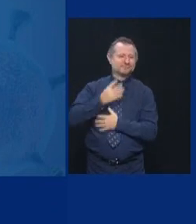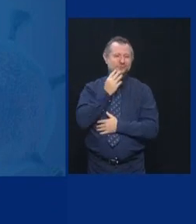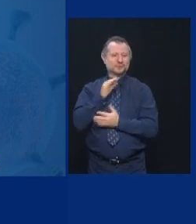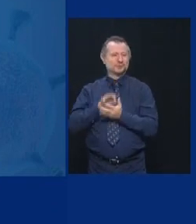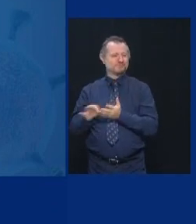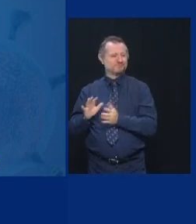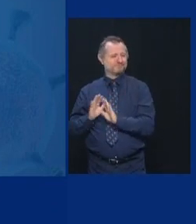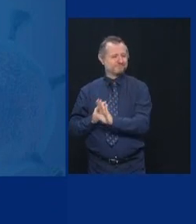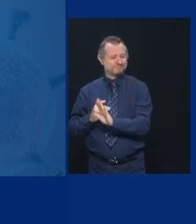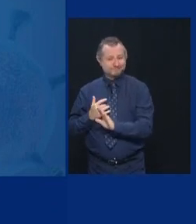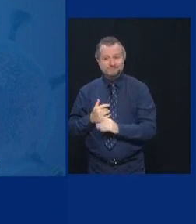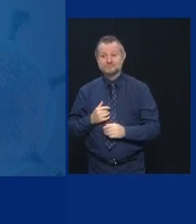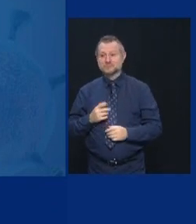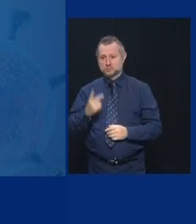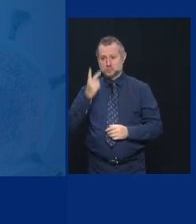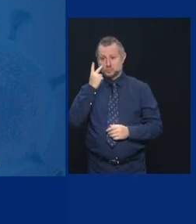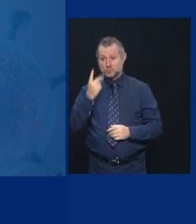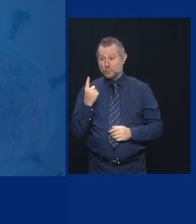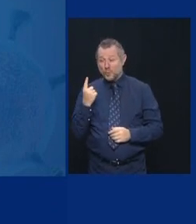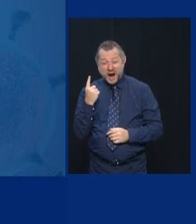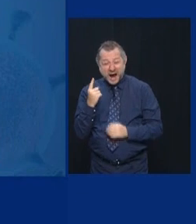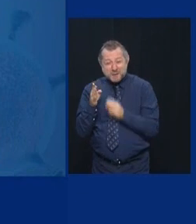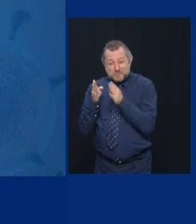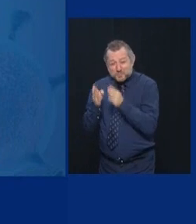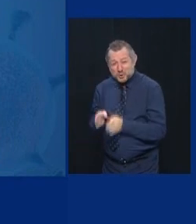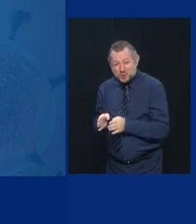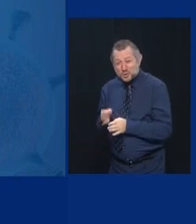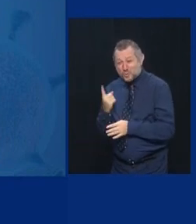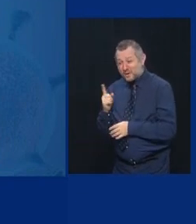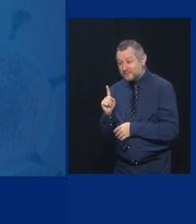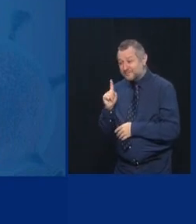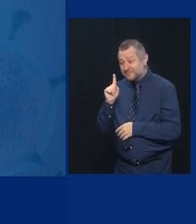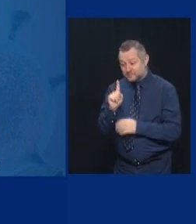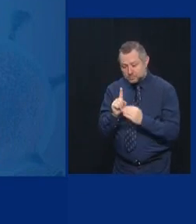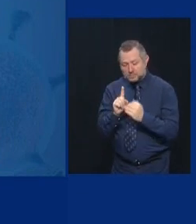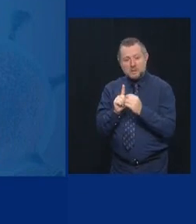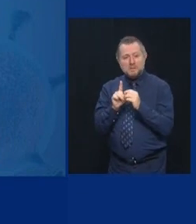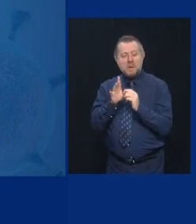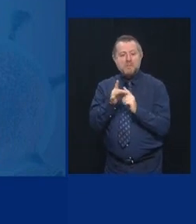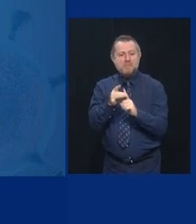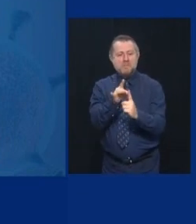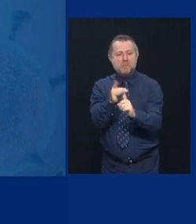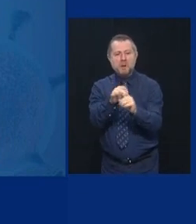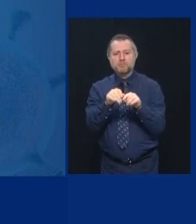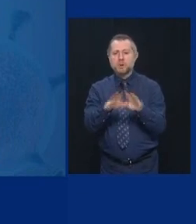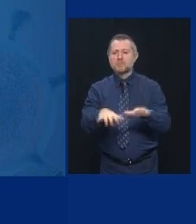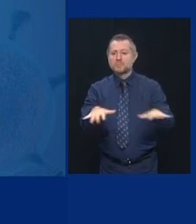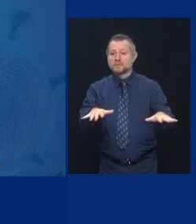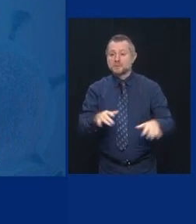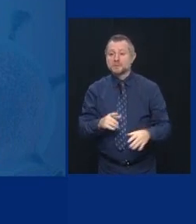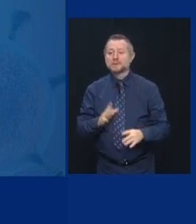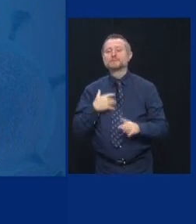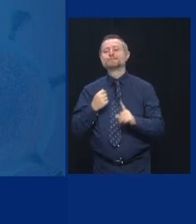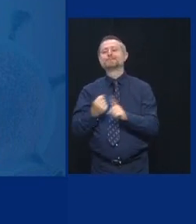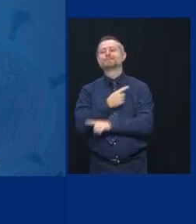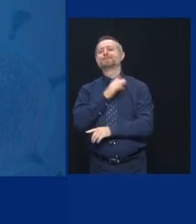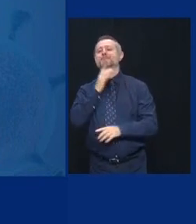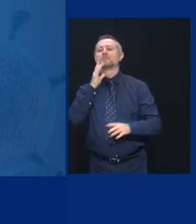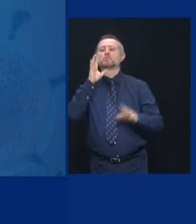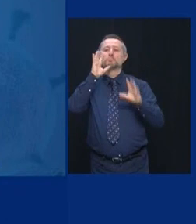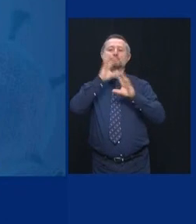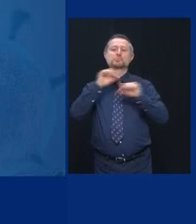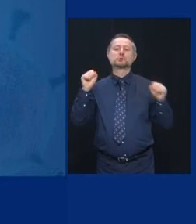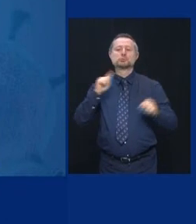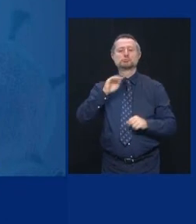what one person can do in a group. Look at this Rose Garden with the President, by the way. Outdoor